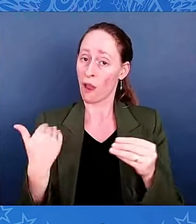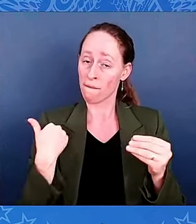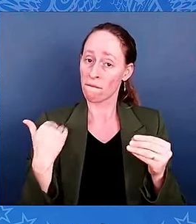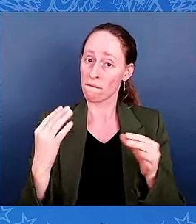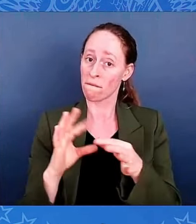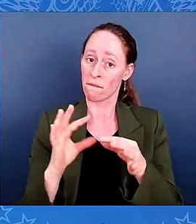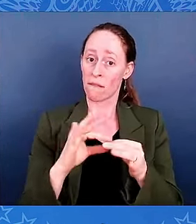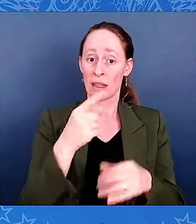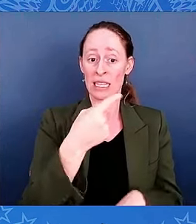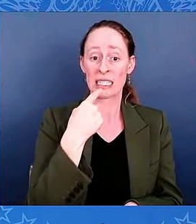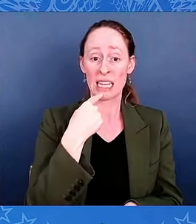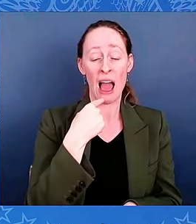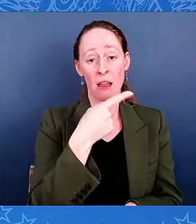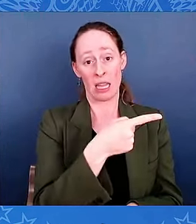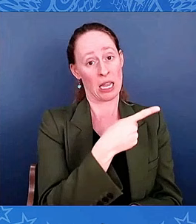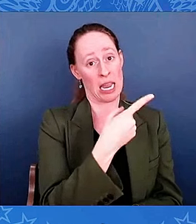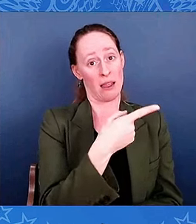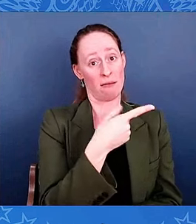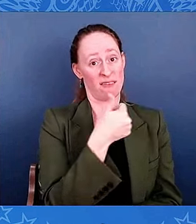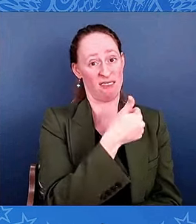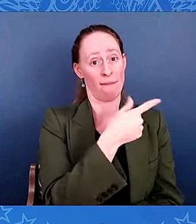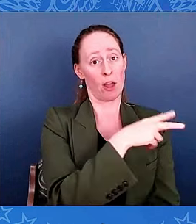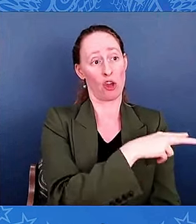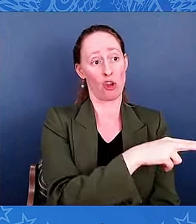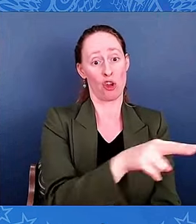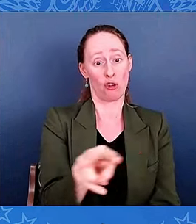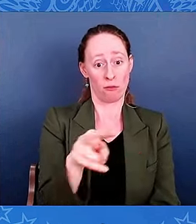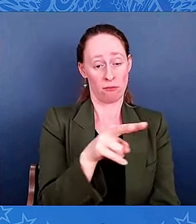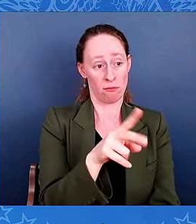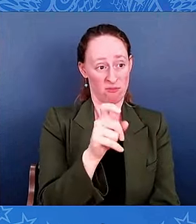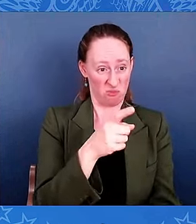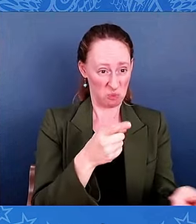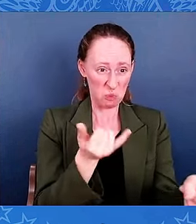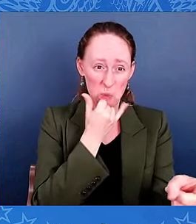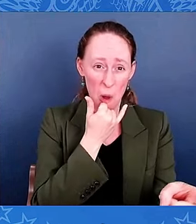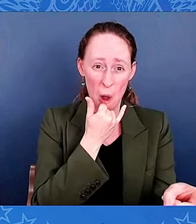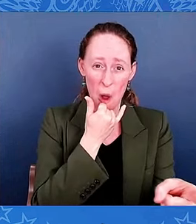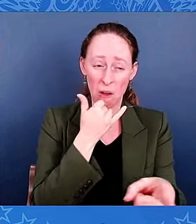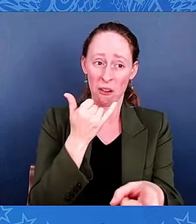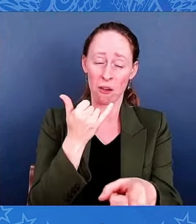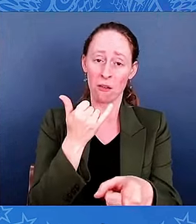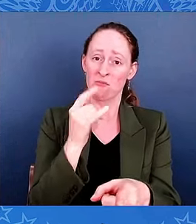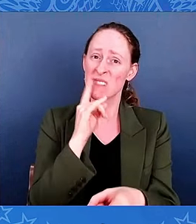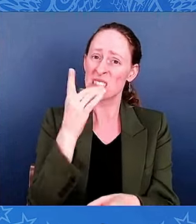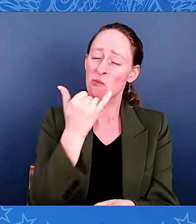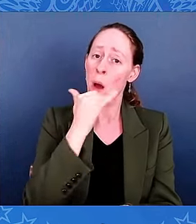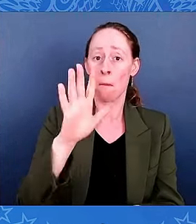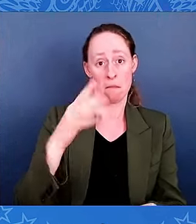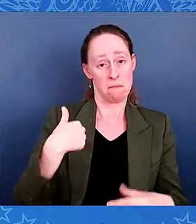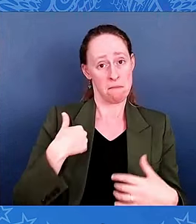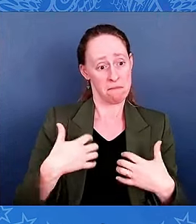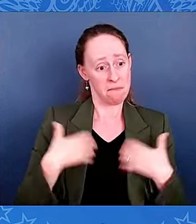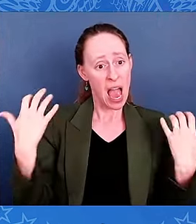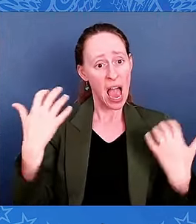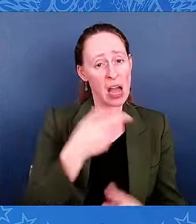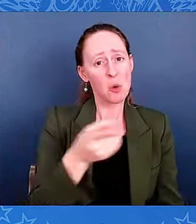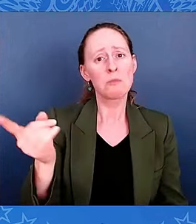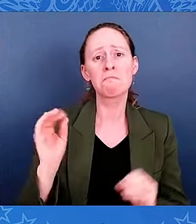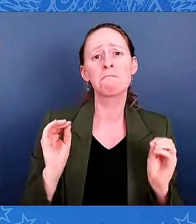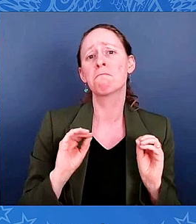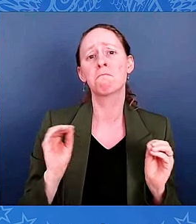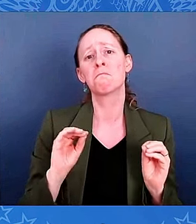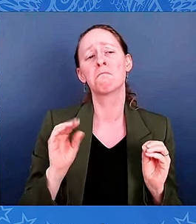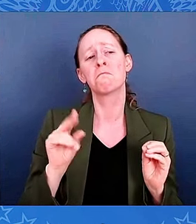but he did not harbor hostility toward the people of the South. He said, it was not them, but their leaders who were responsible